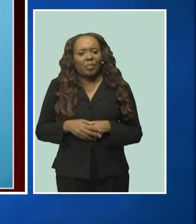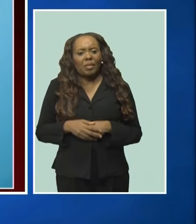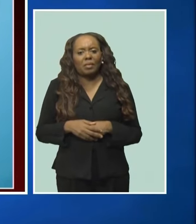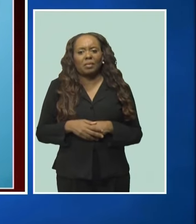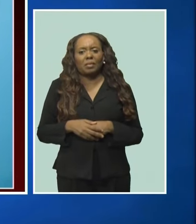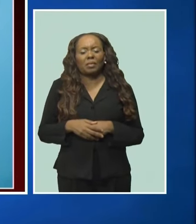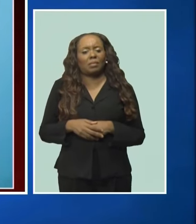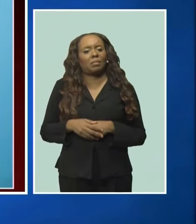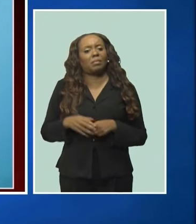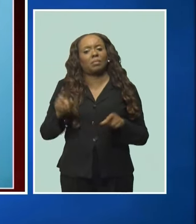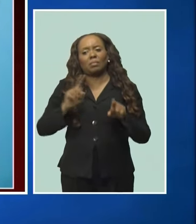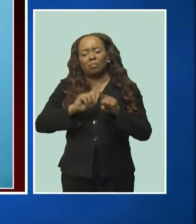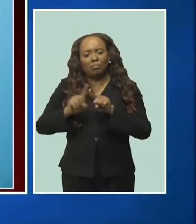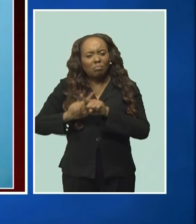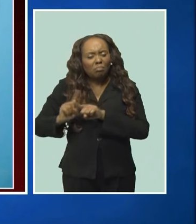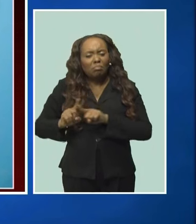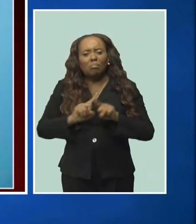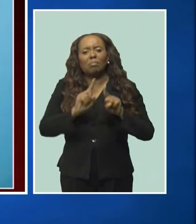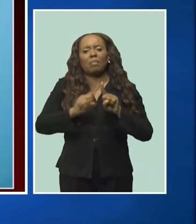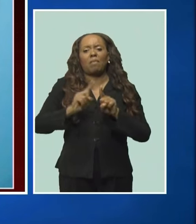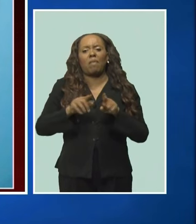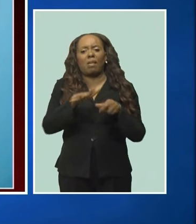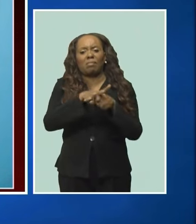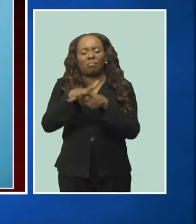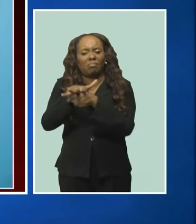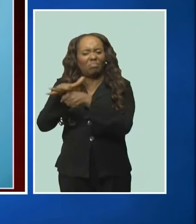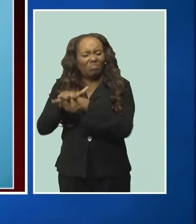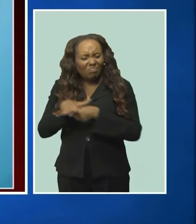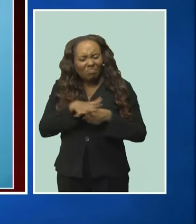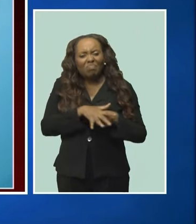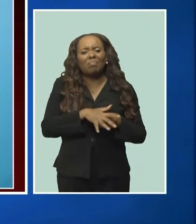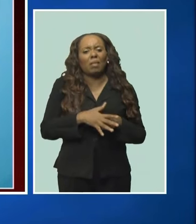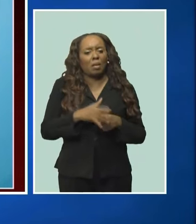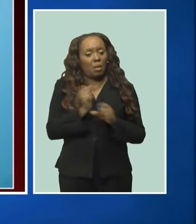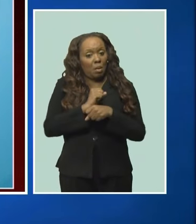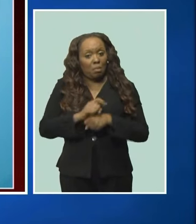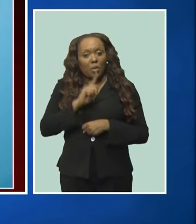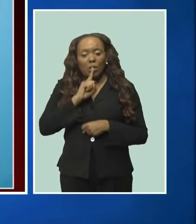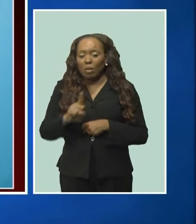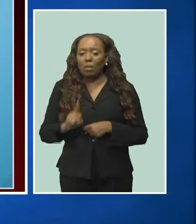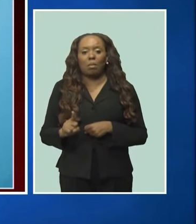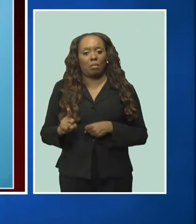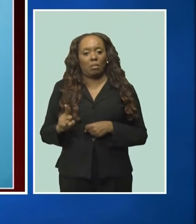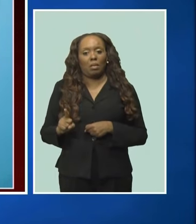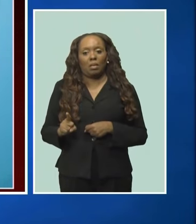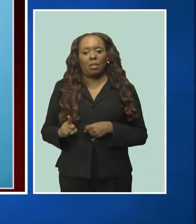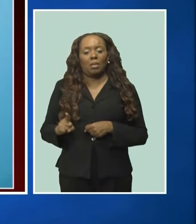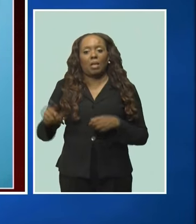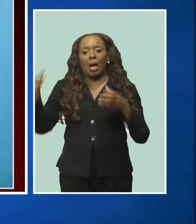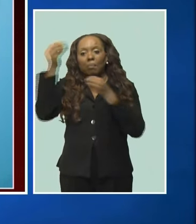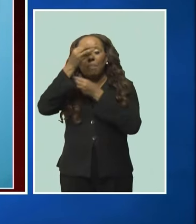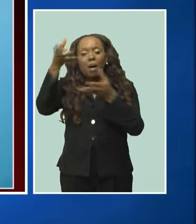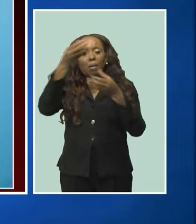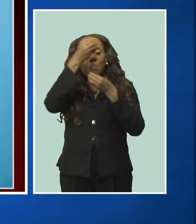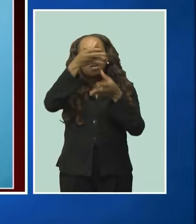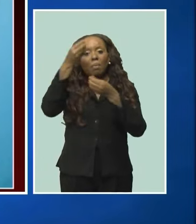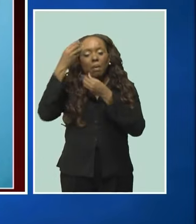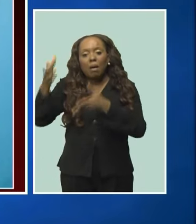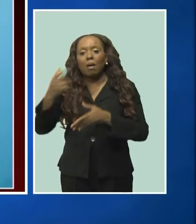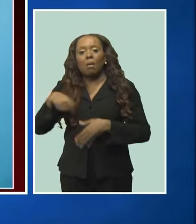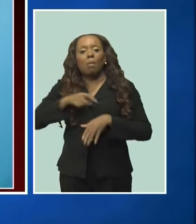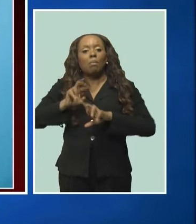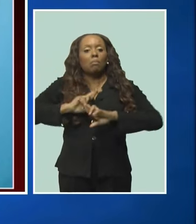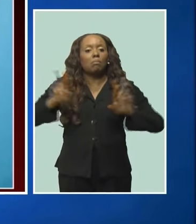consulates to make sure that their various diasporas are aware as well. So we are working really hard to make sure that the messaging is getting out there and preparing ourselves